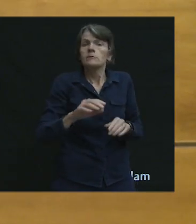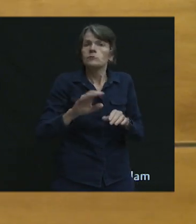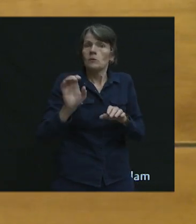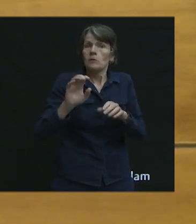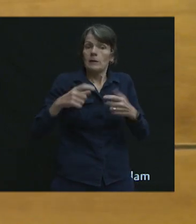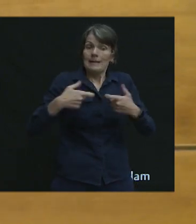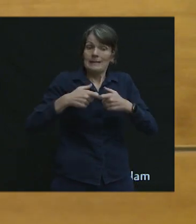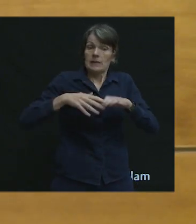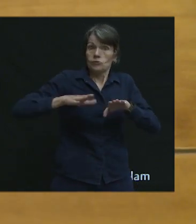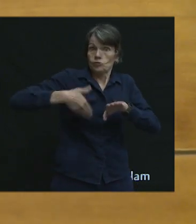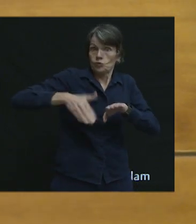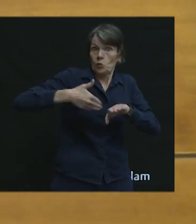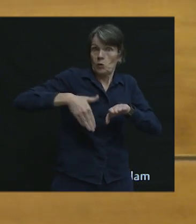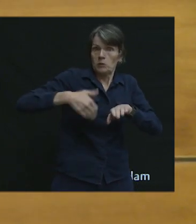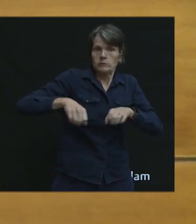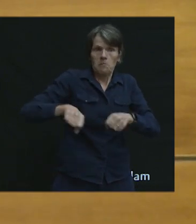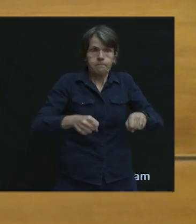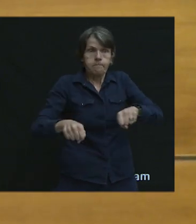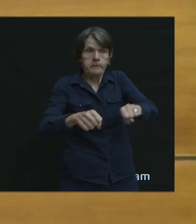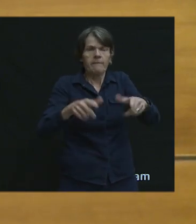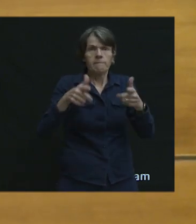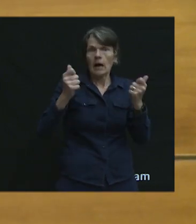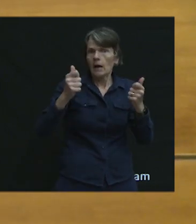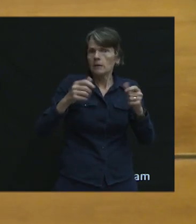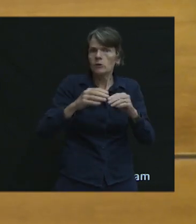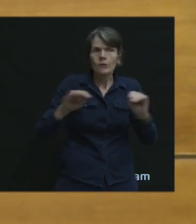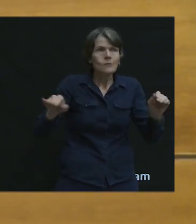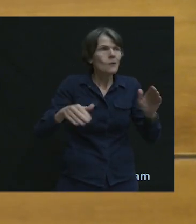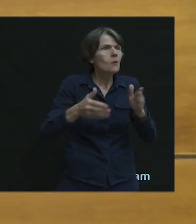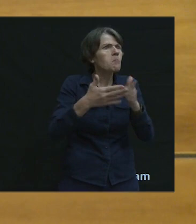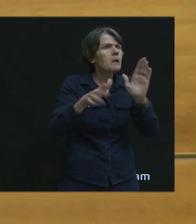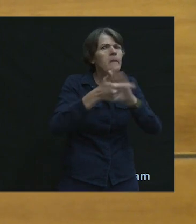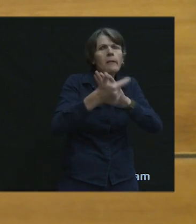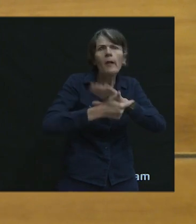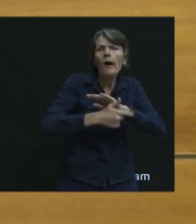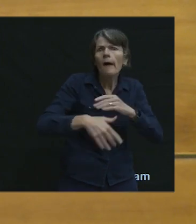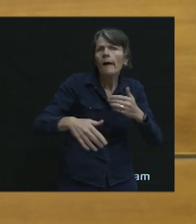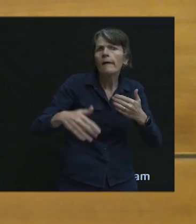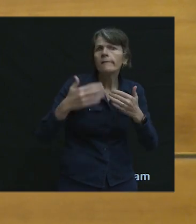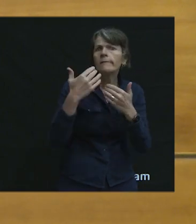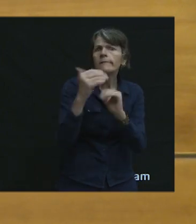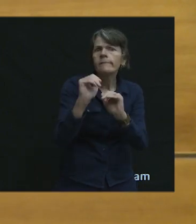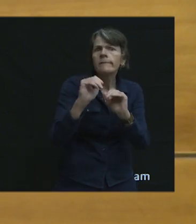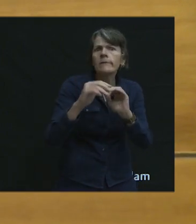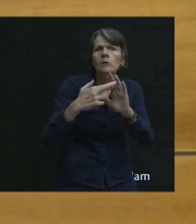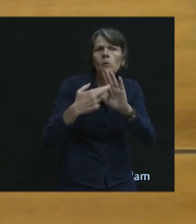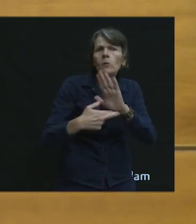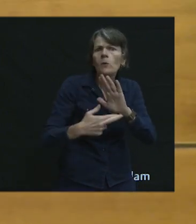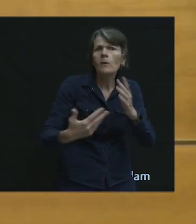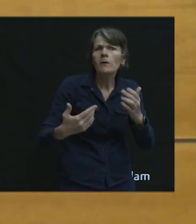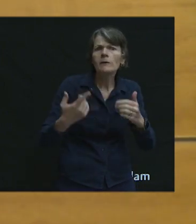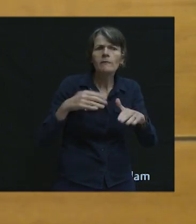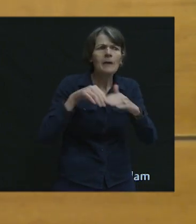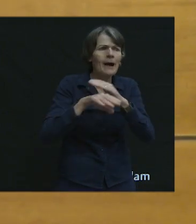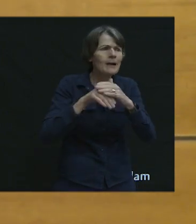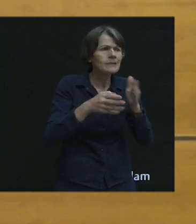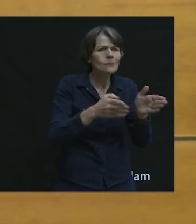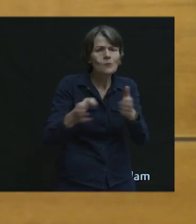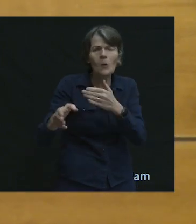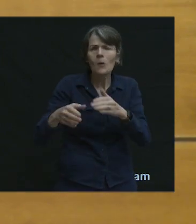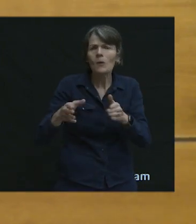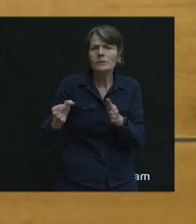very fast, and there are no helmet regulations, and there are no restrictions. On, I guess, access to roads,